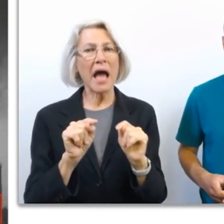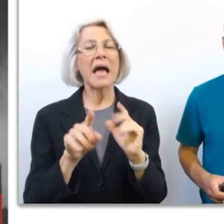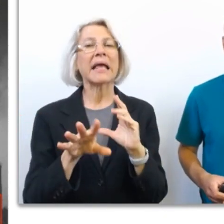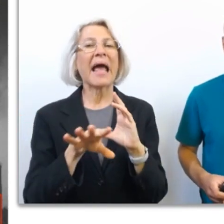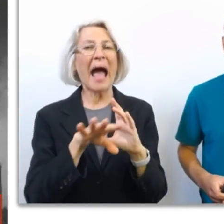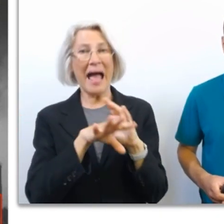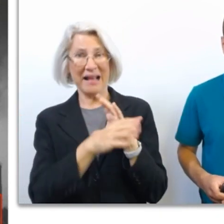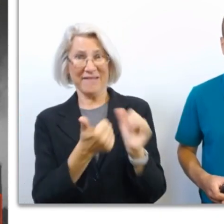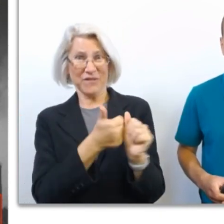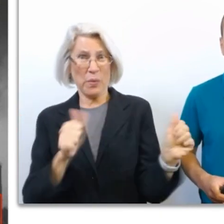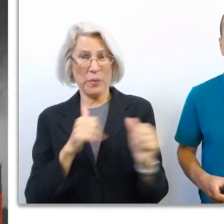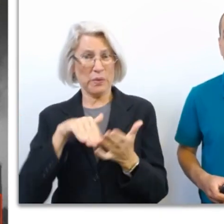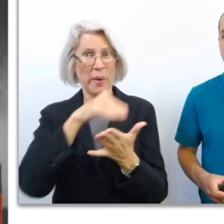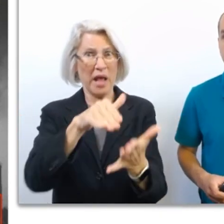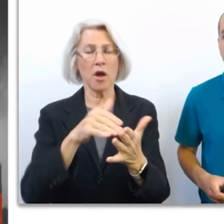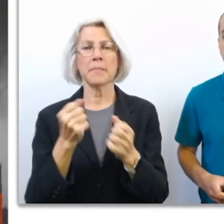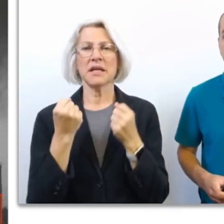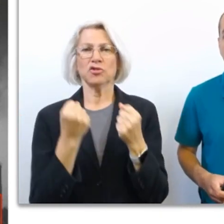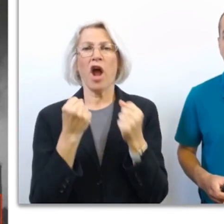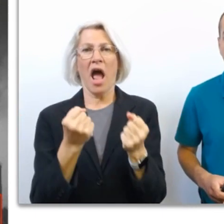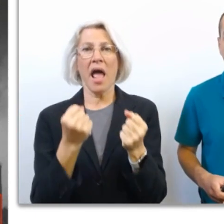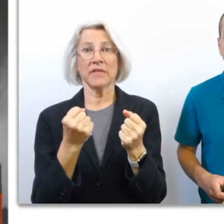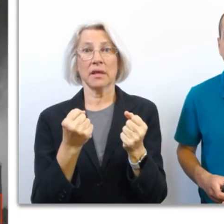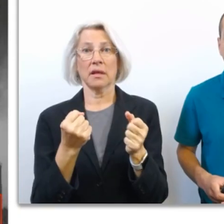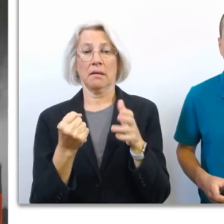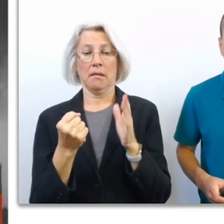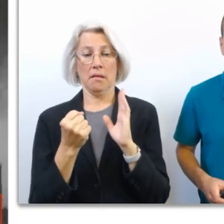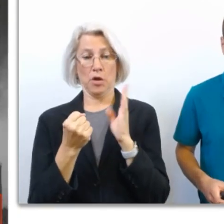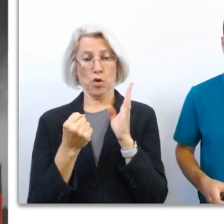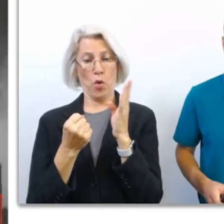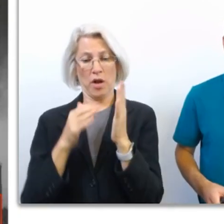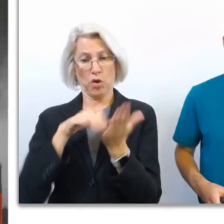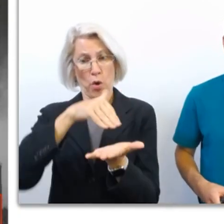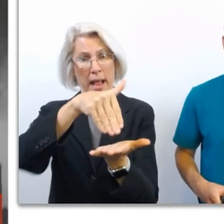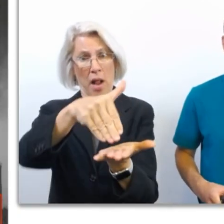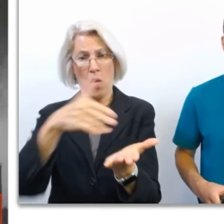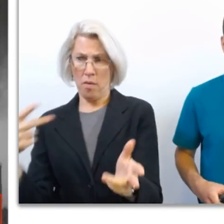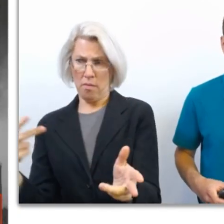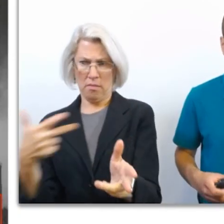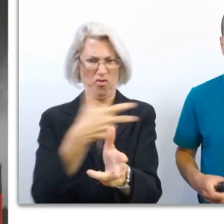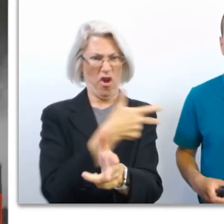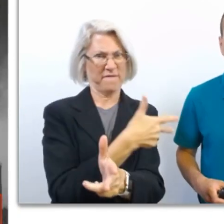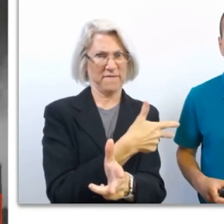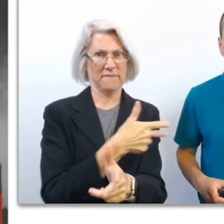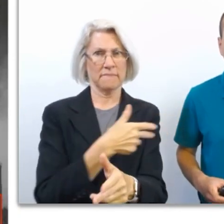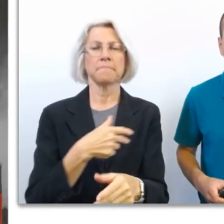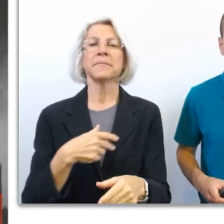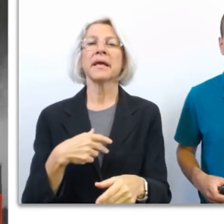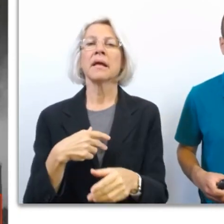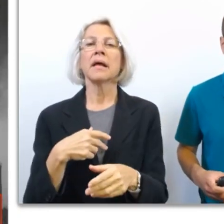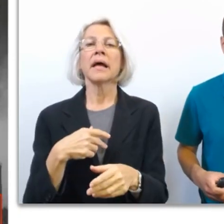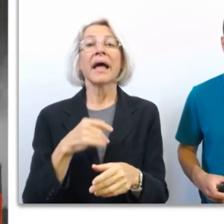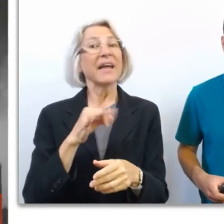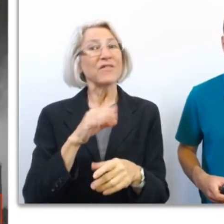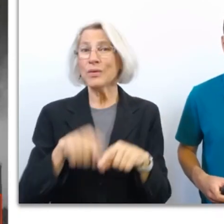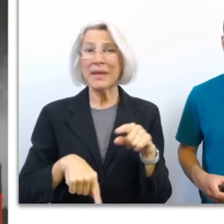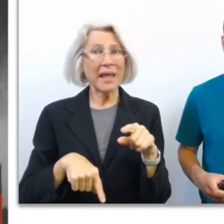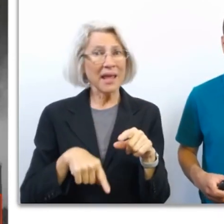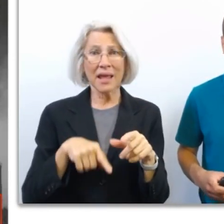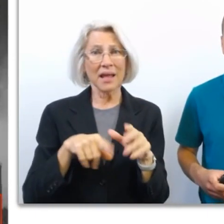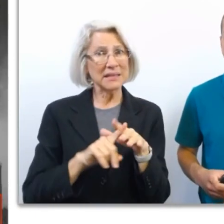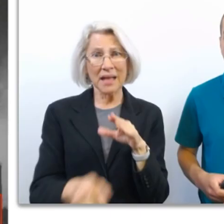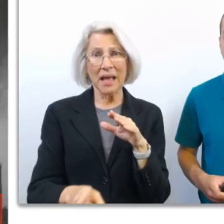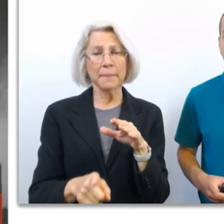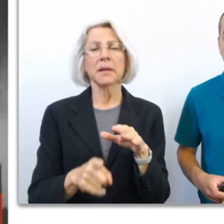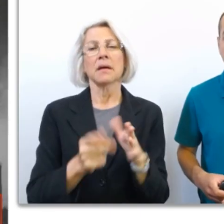the tornado's way by driving at a right angle to its path. If you are unable to escape, park the vehicle and